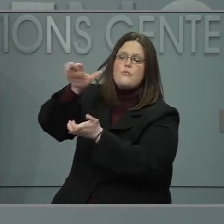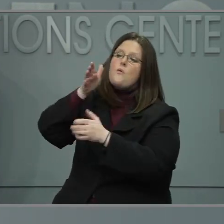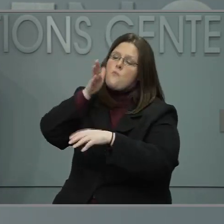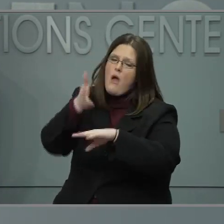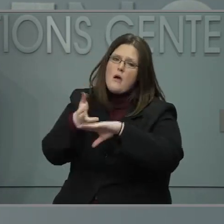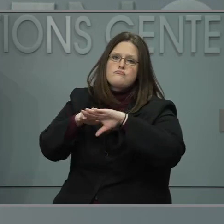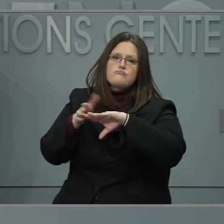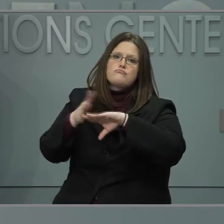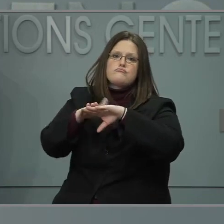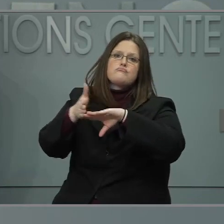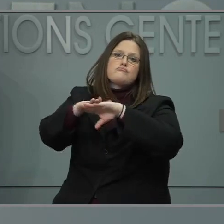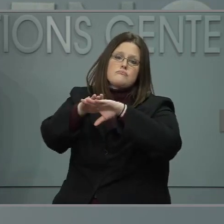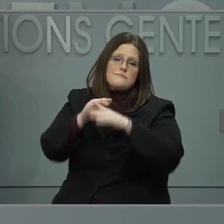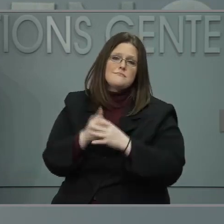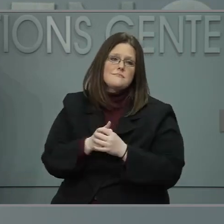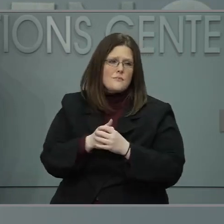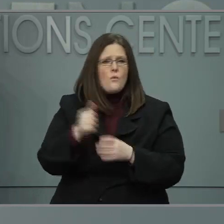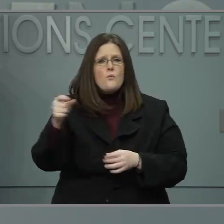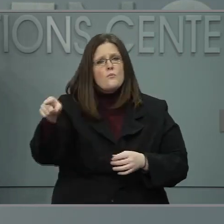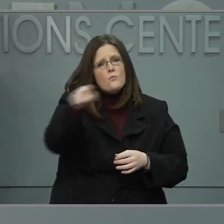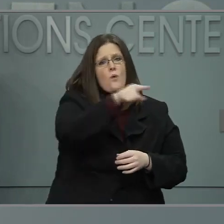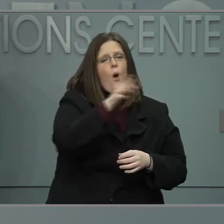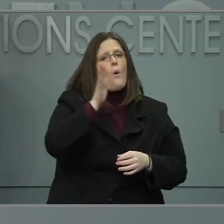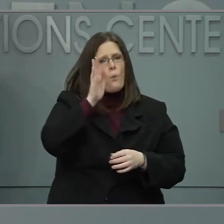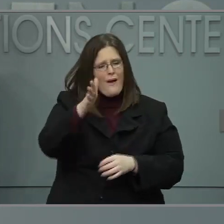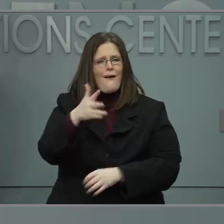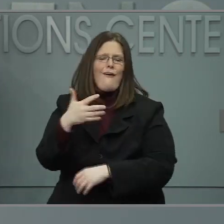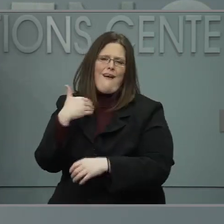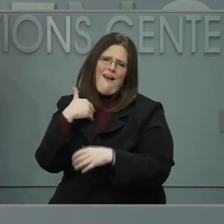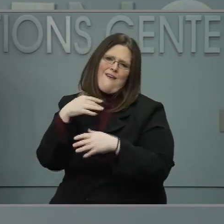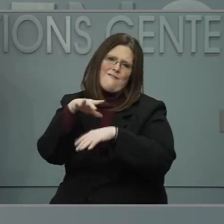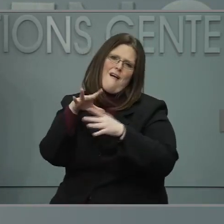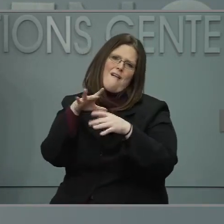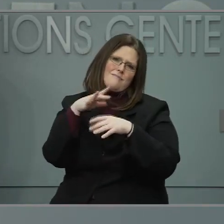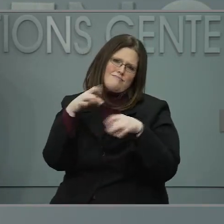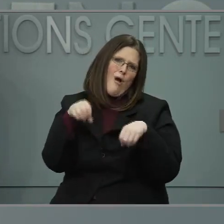Everyone will have a spot to take their shot. Thank you, Governor.